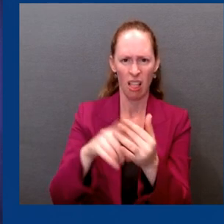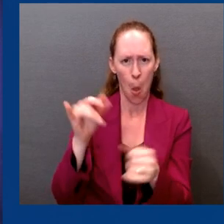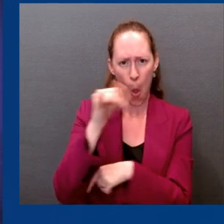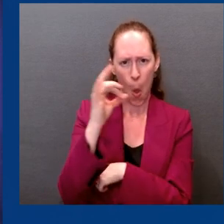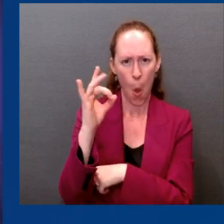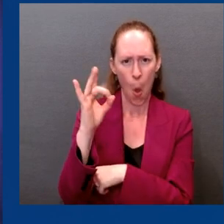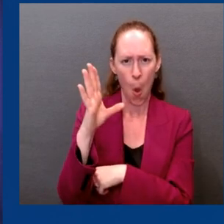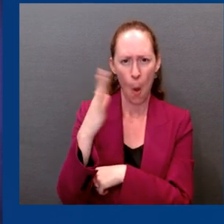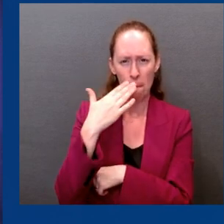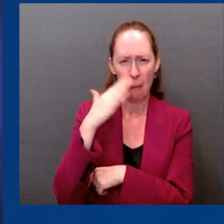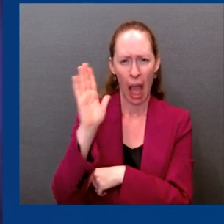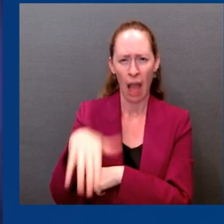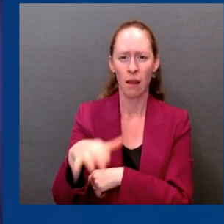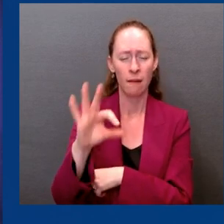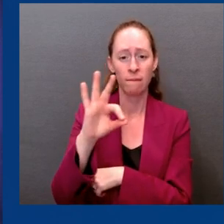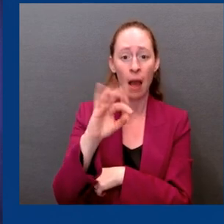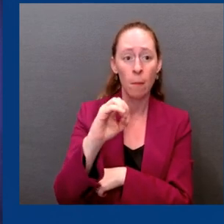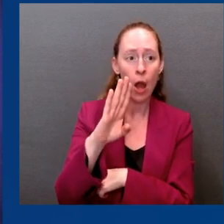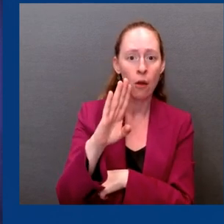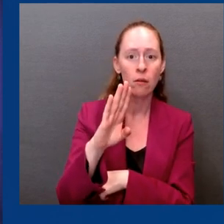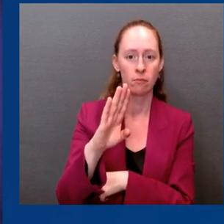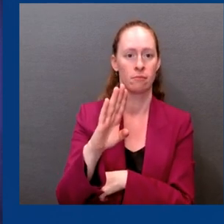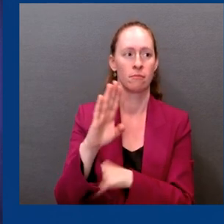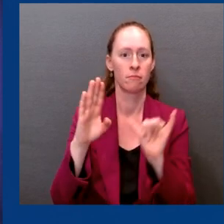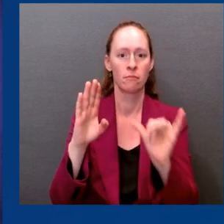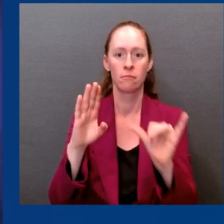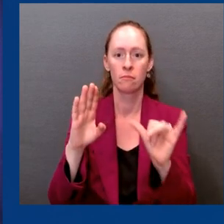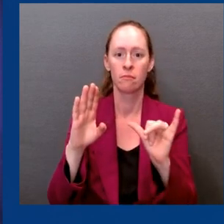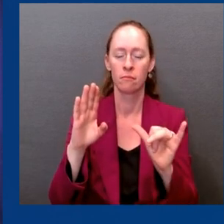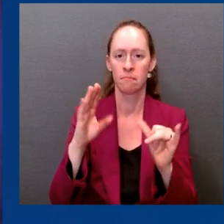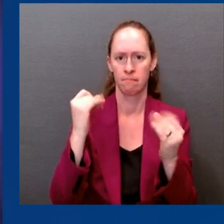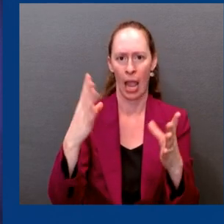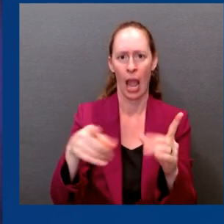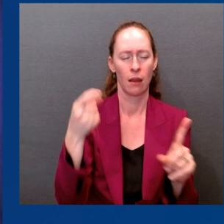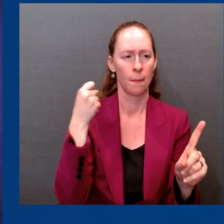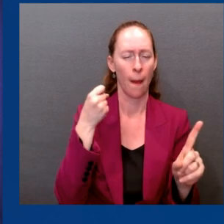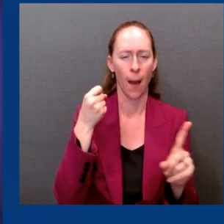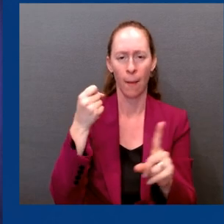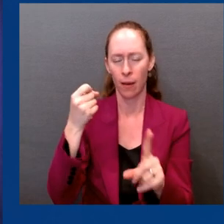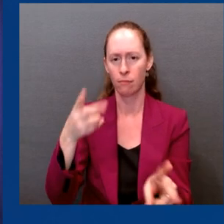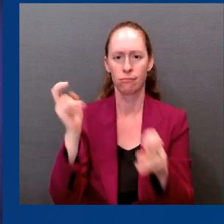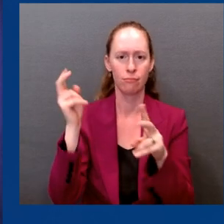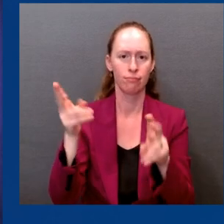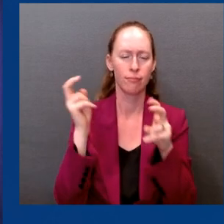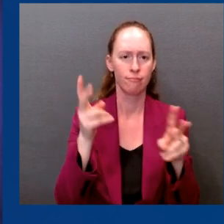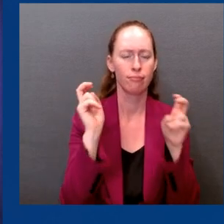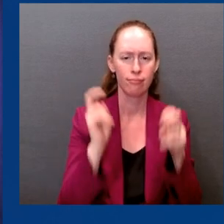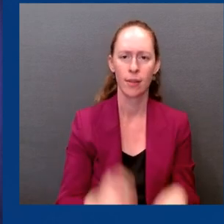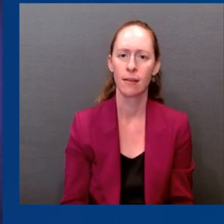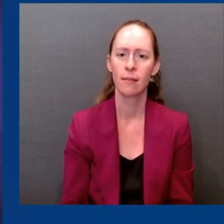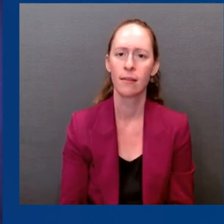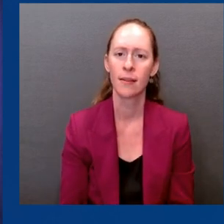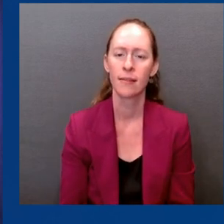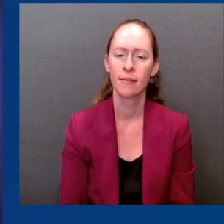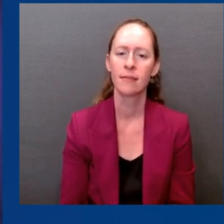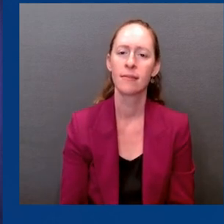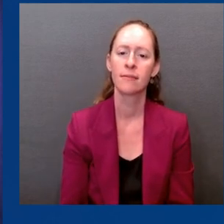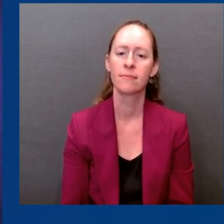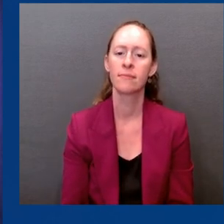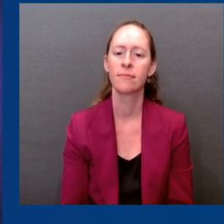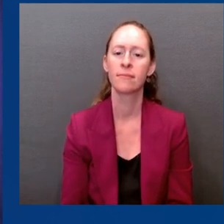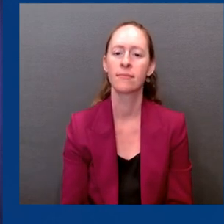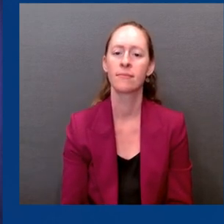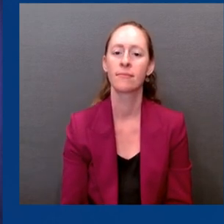that, I think, what, you know, we plan for what we think is the median, most likely scenario, but we're always watching for that